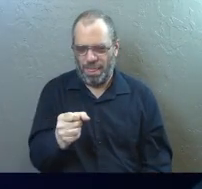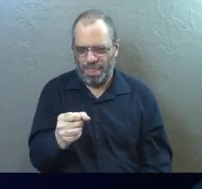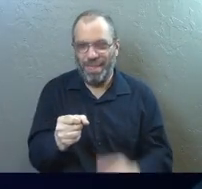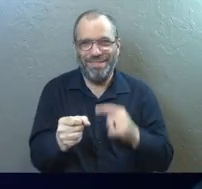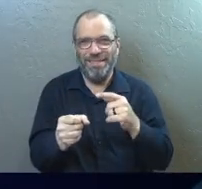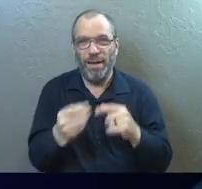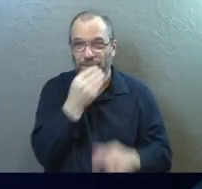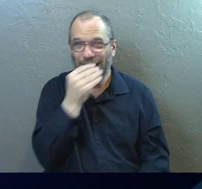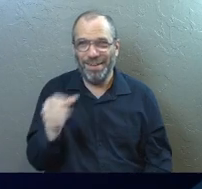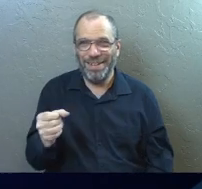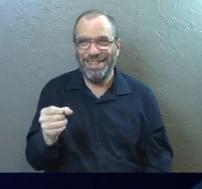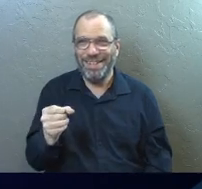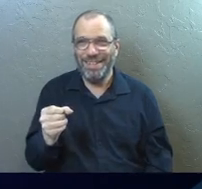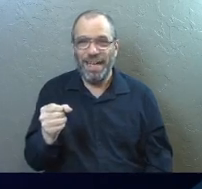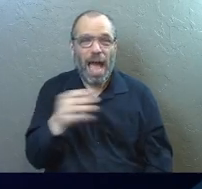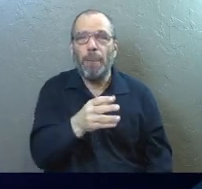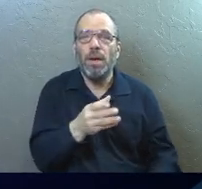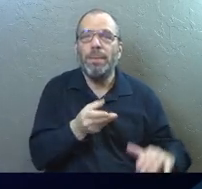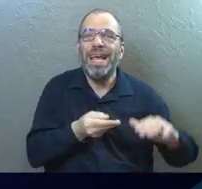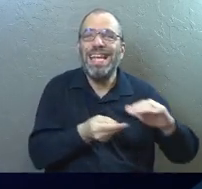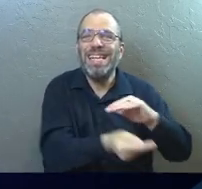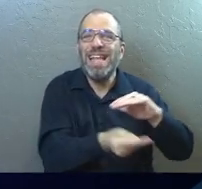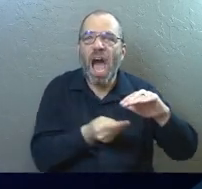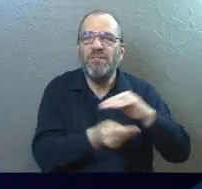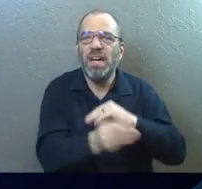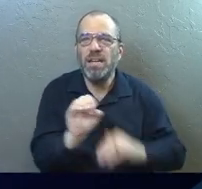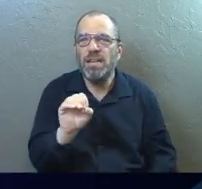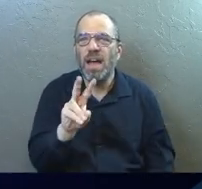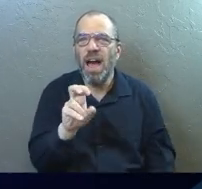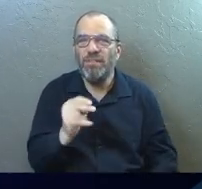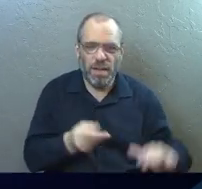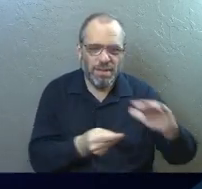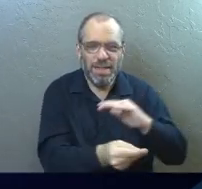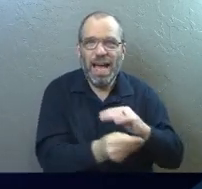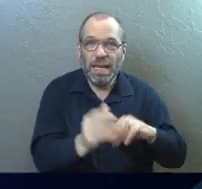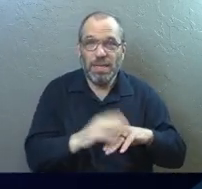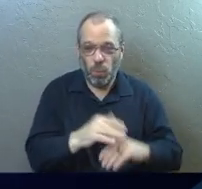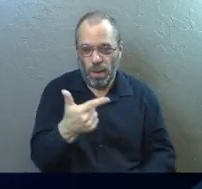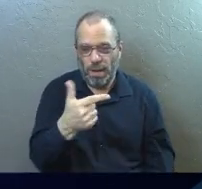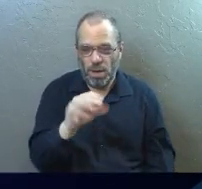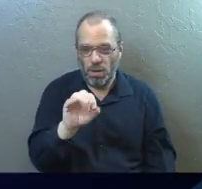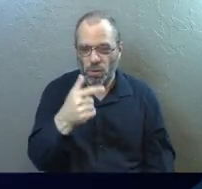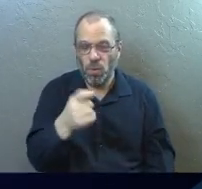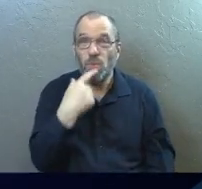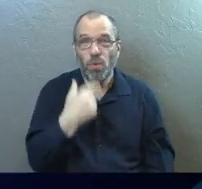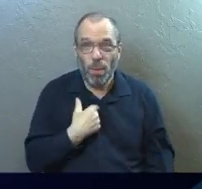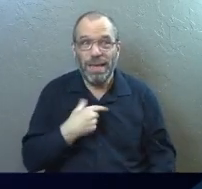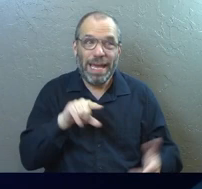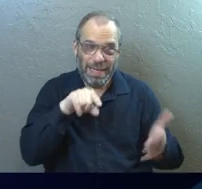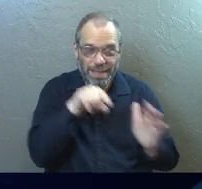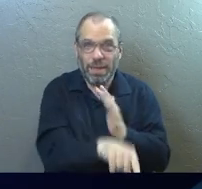I put them in the oven because that's what Google said would kill them.